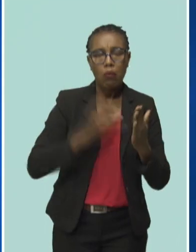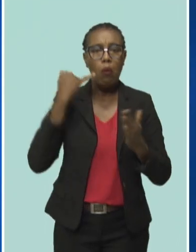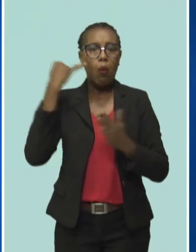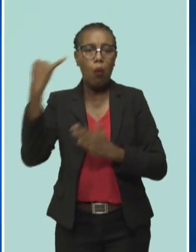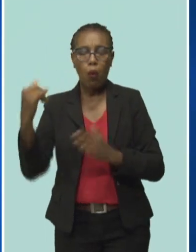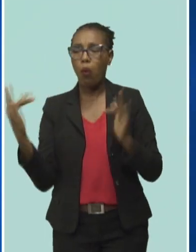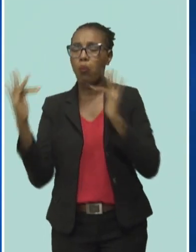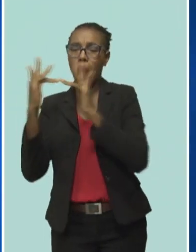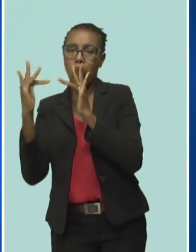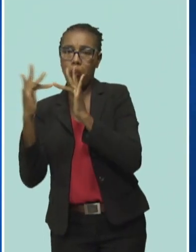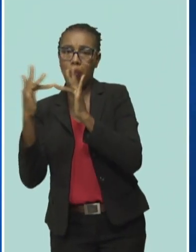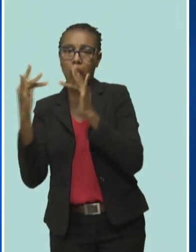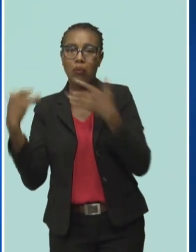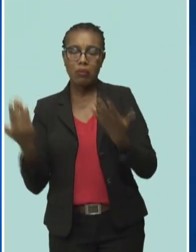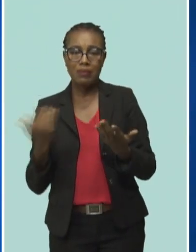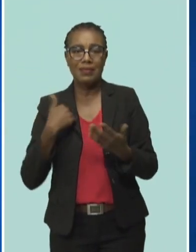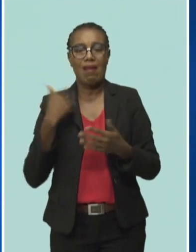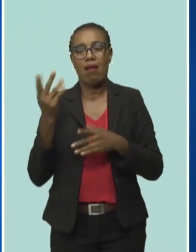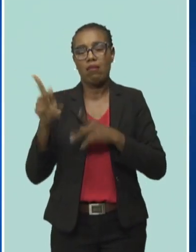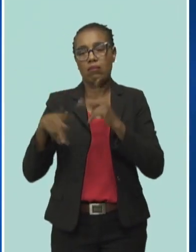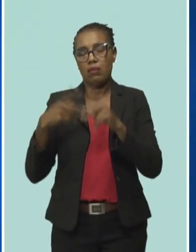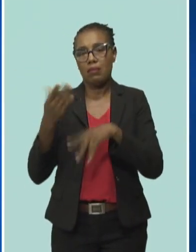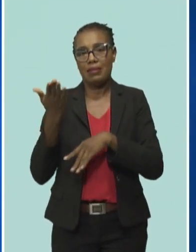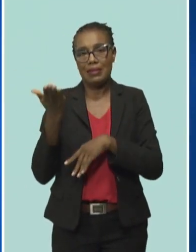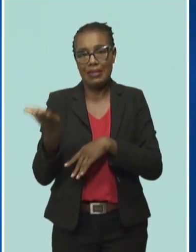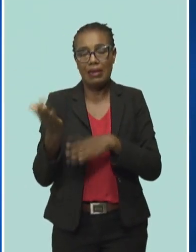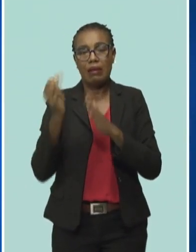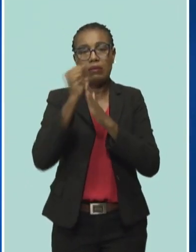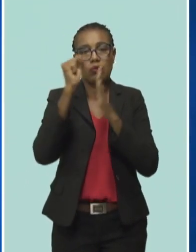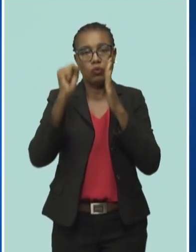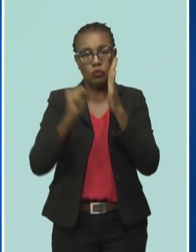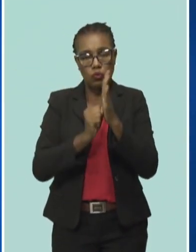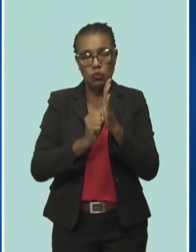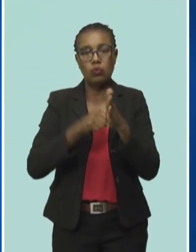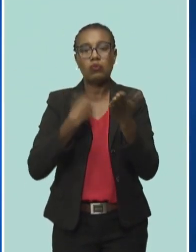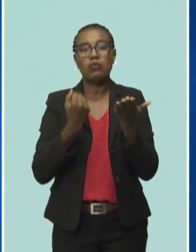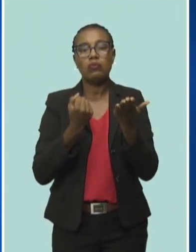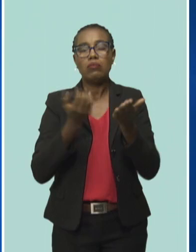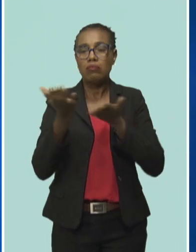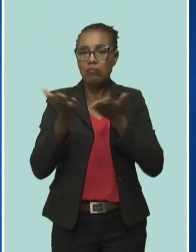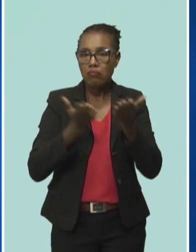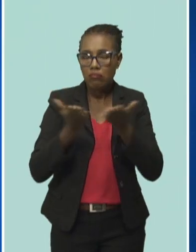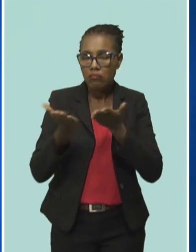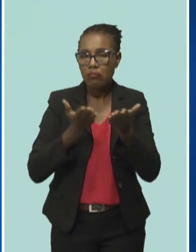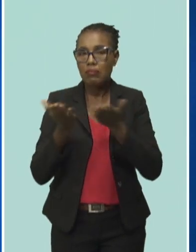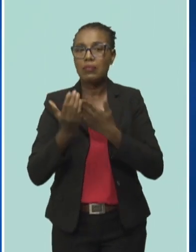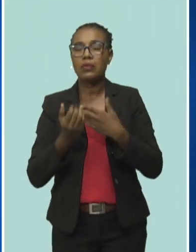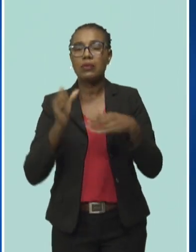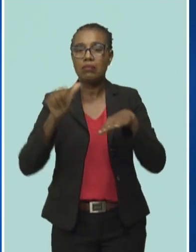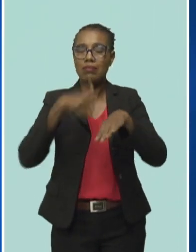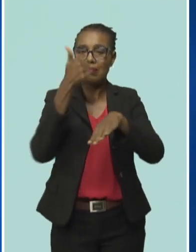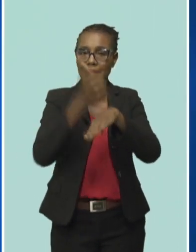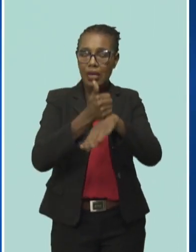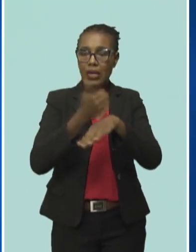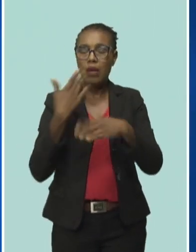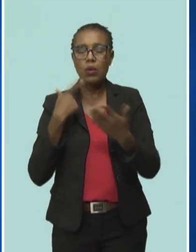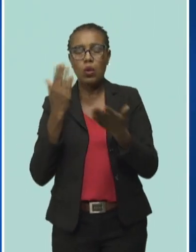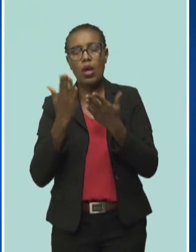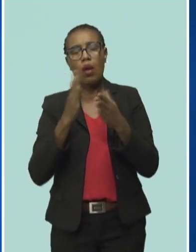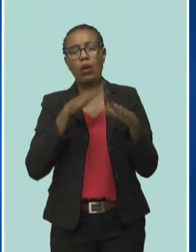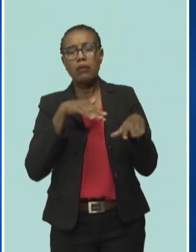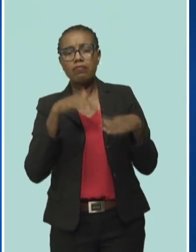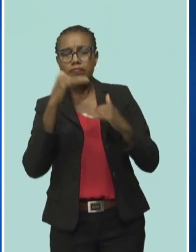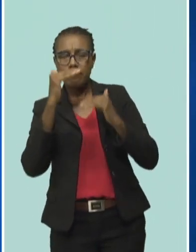We have service standards that are set by the regulator that we will monitor and determine where we follow within those service standards